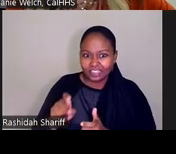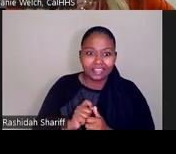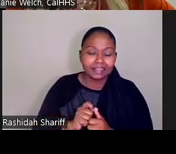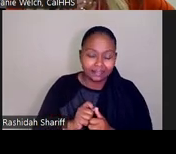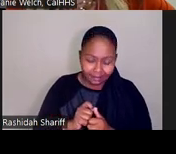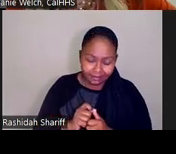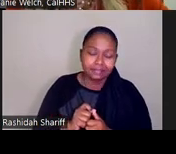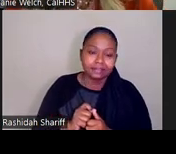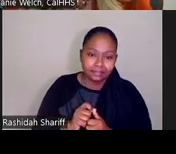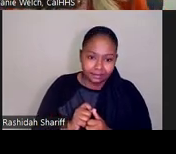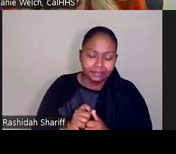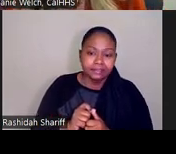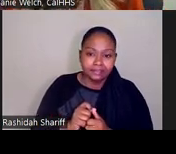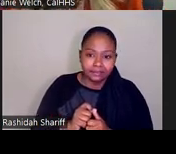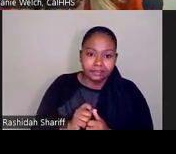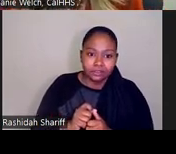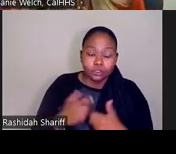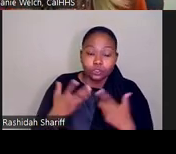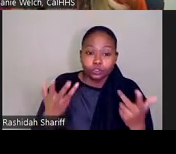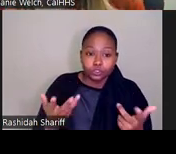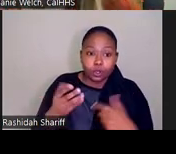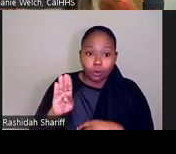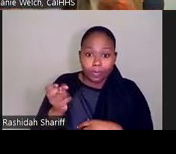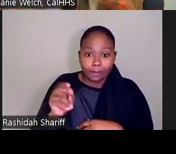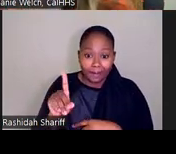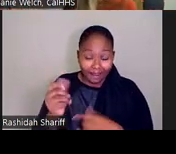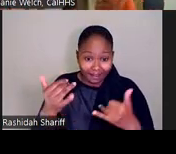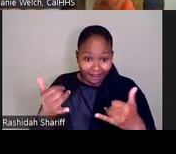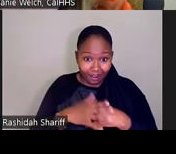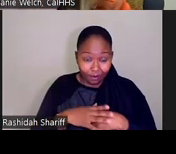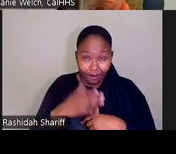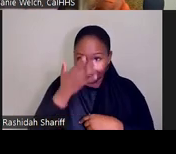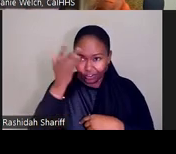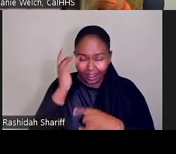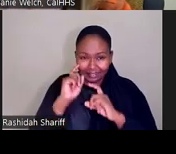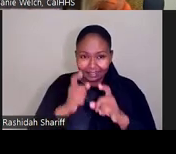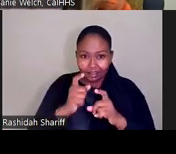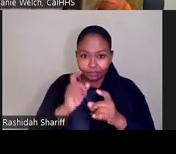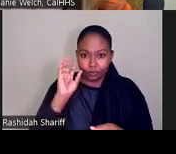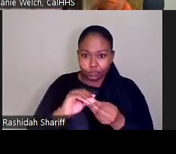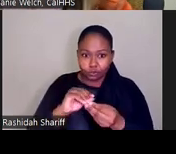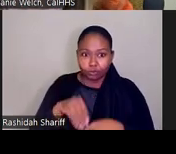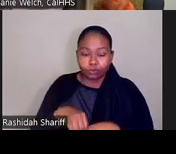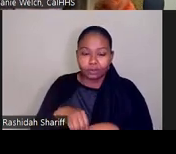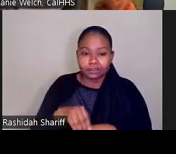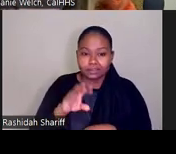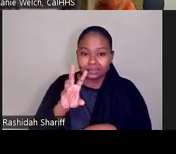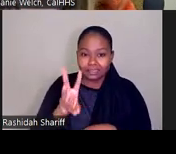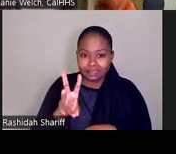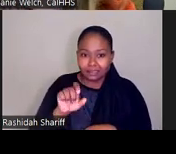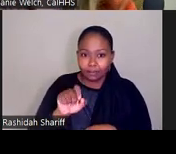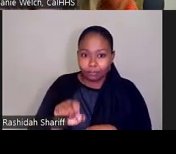behavioral health continuum. So, so the bond now, I forgot to give you guys the total, but the bond now is $6